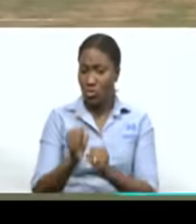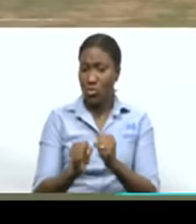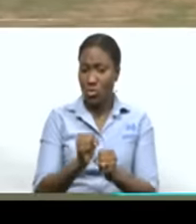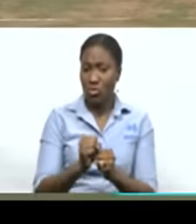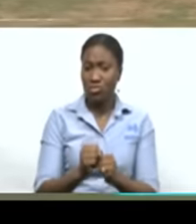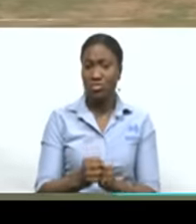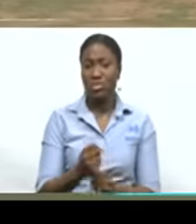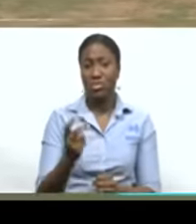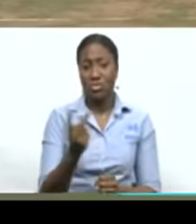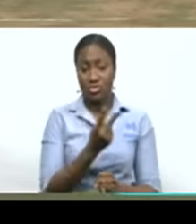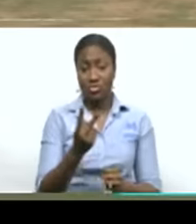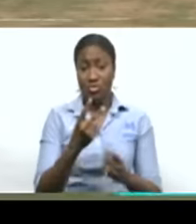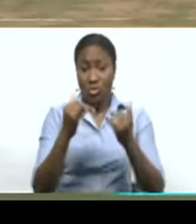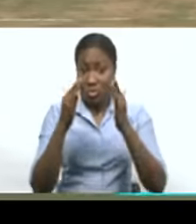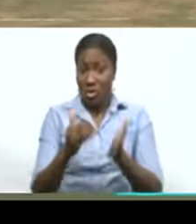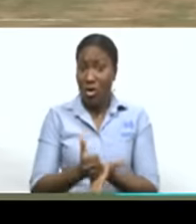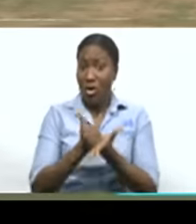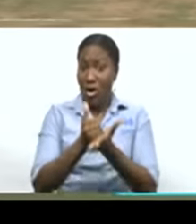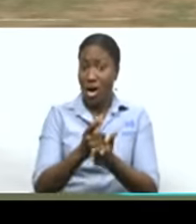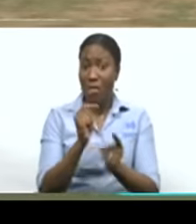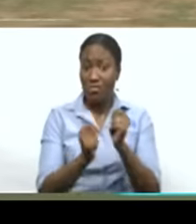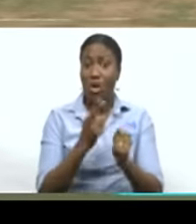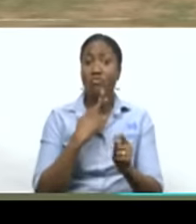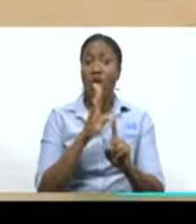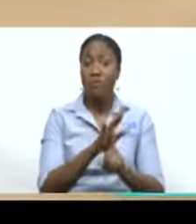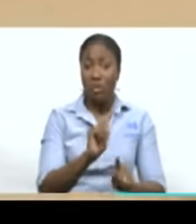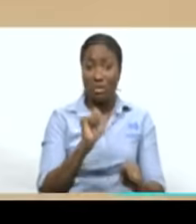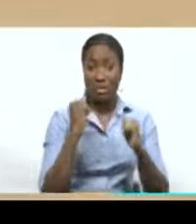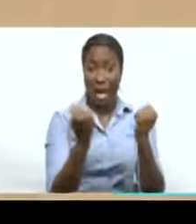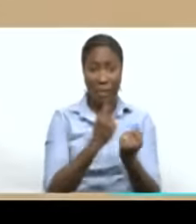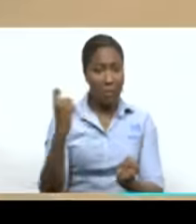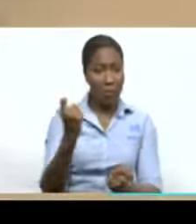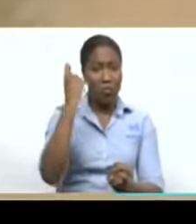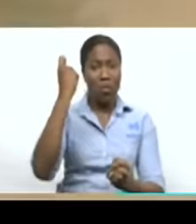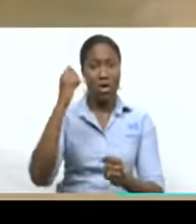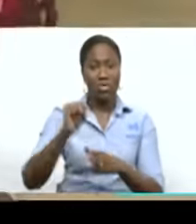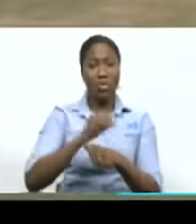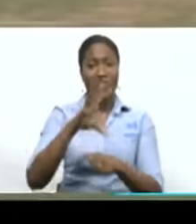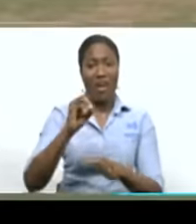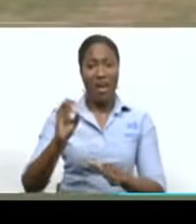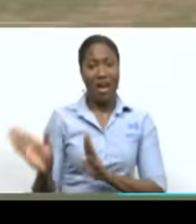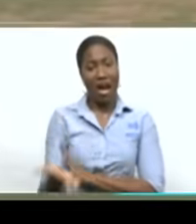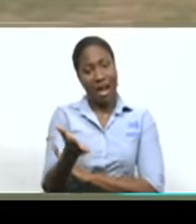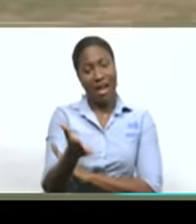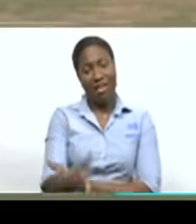Otley shine as TNT Red Force registers its first win of this year's Super 50 Cup.